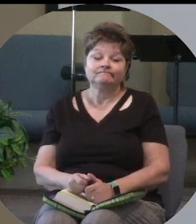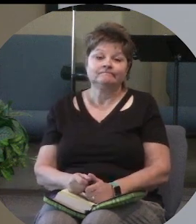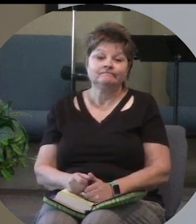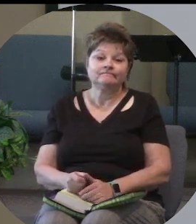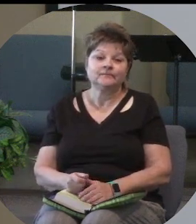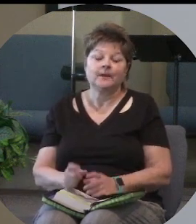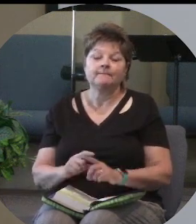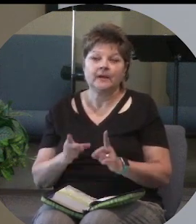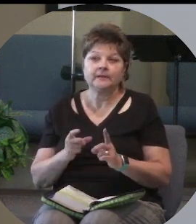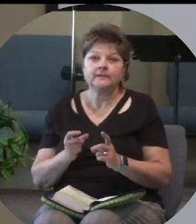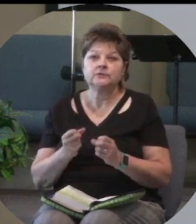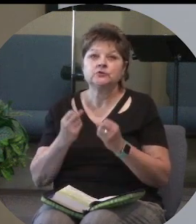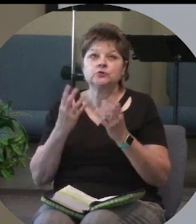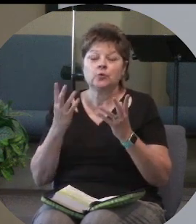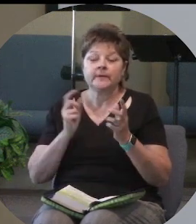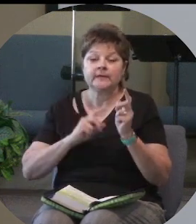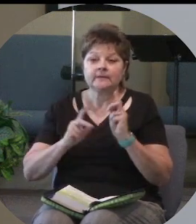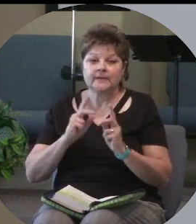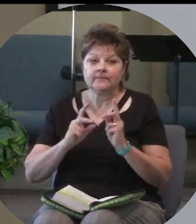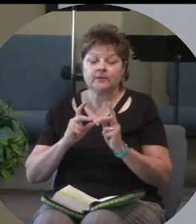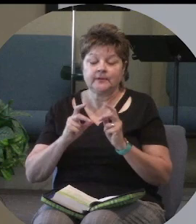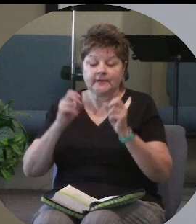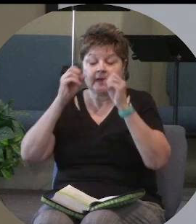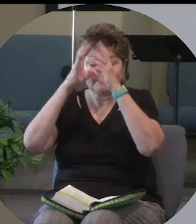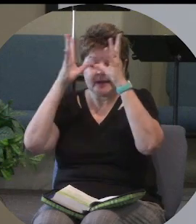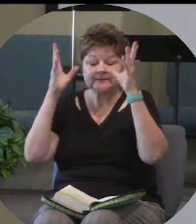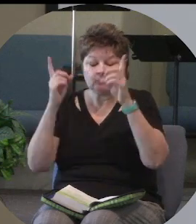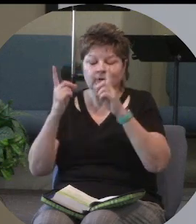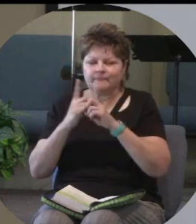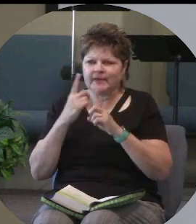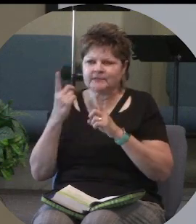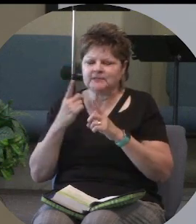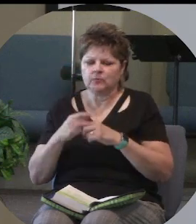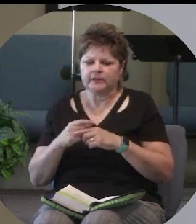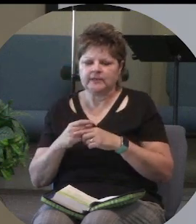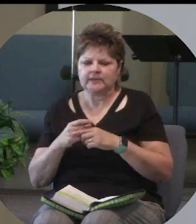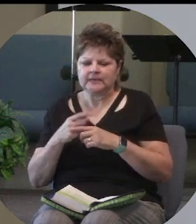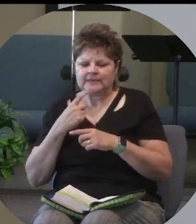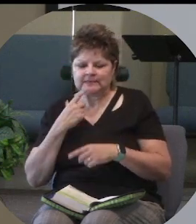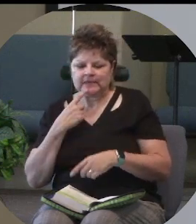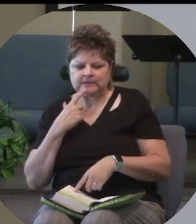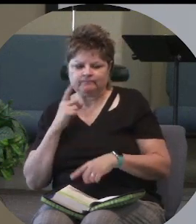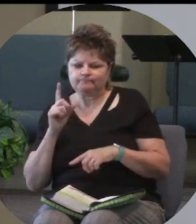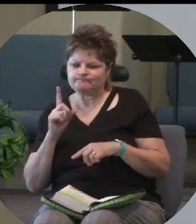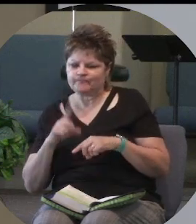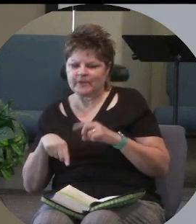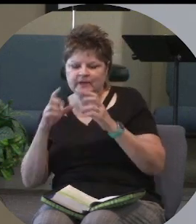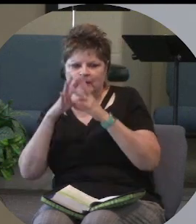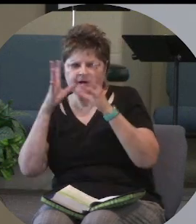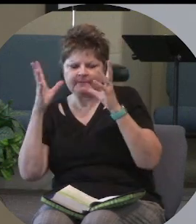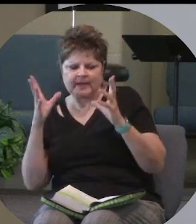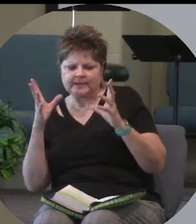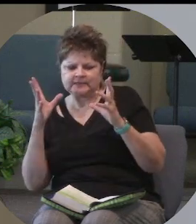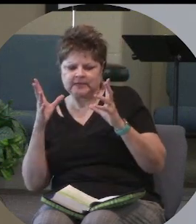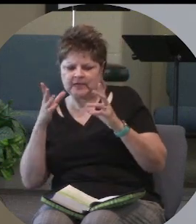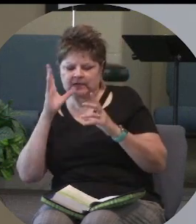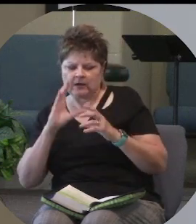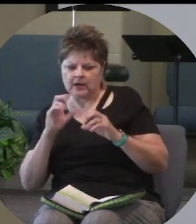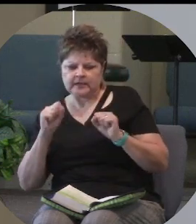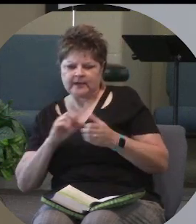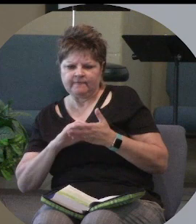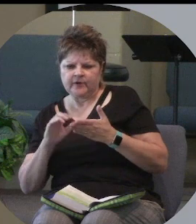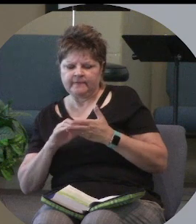But there's so many people and I imagine we've all met somebody that says I cannot imagine God being able to for